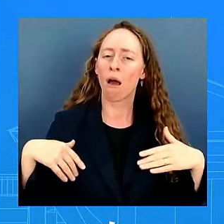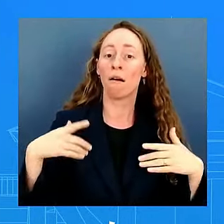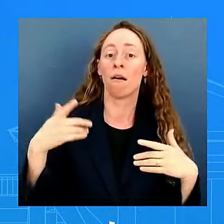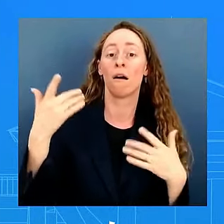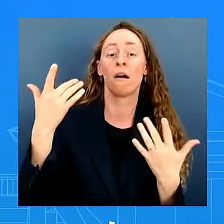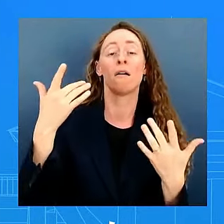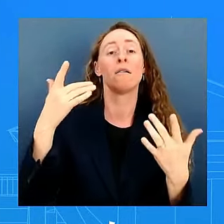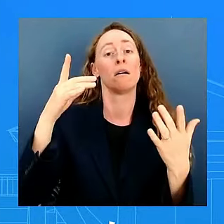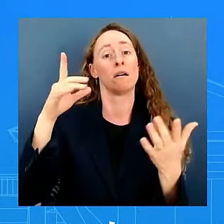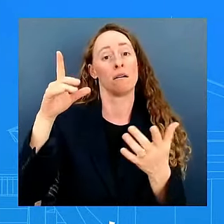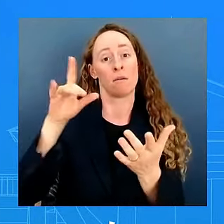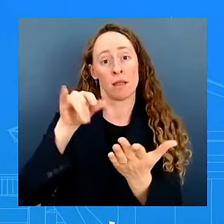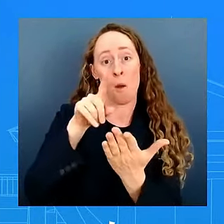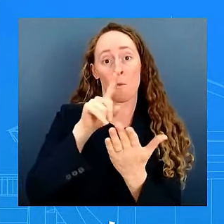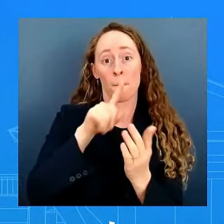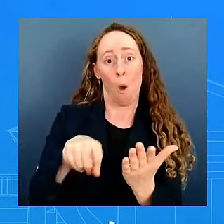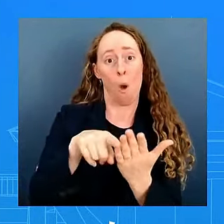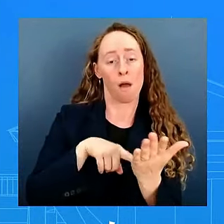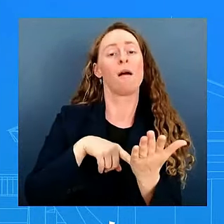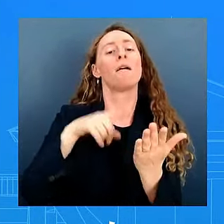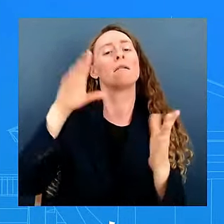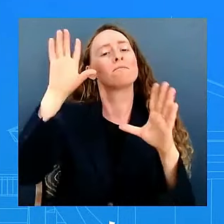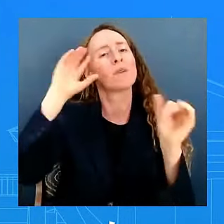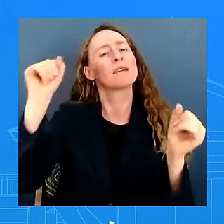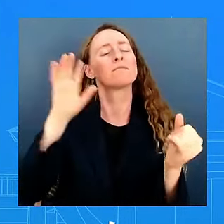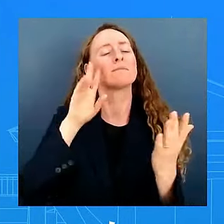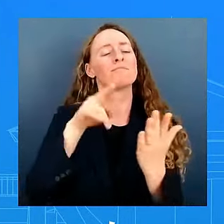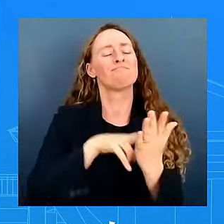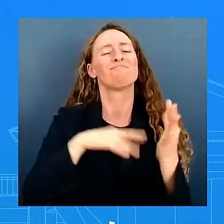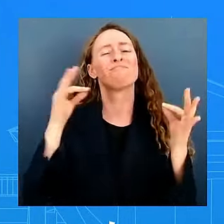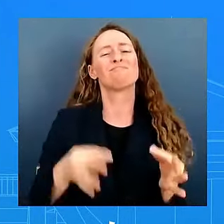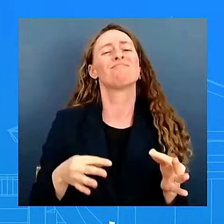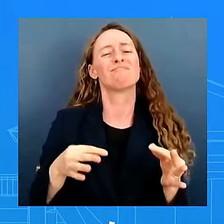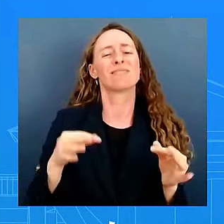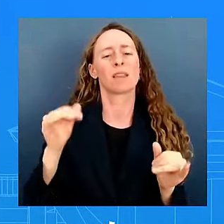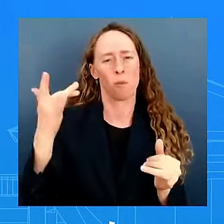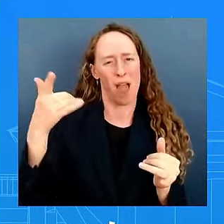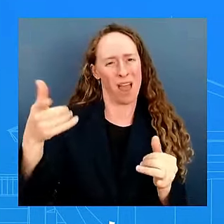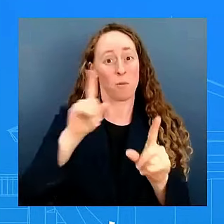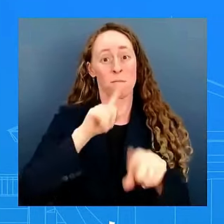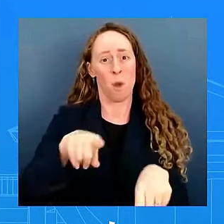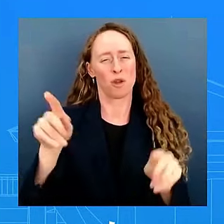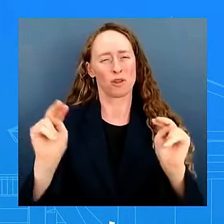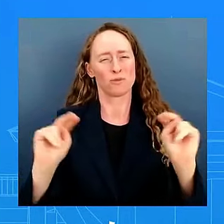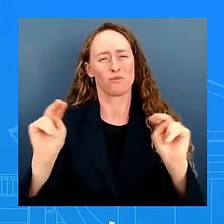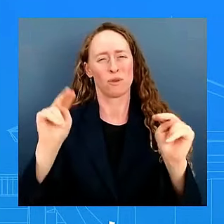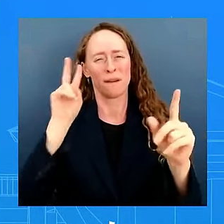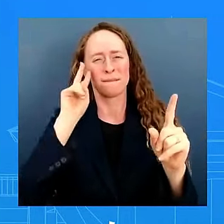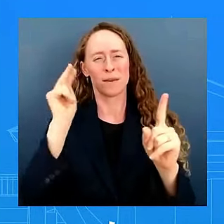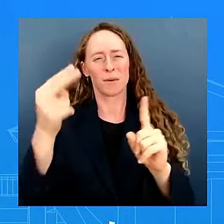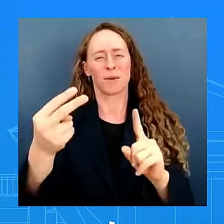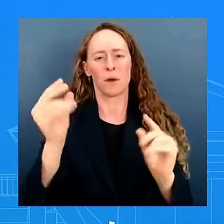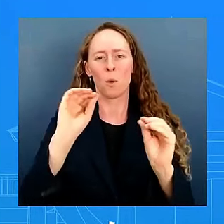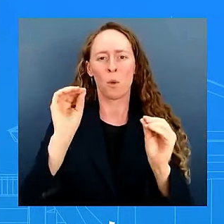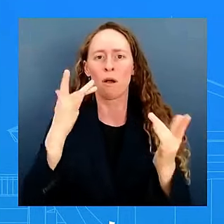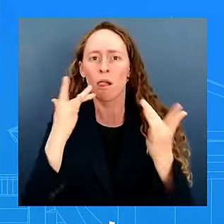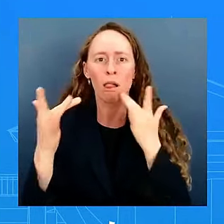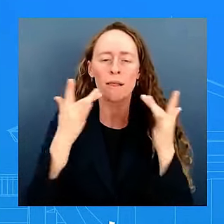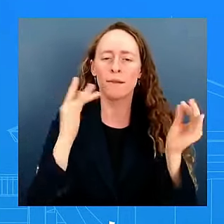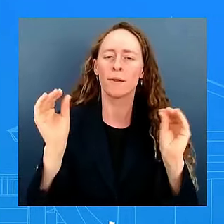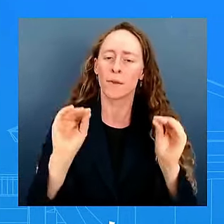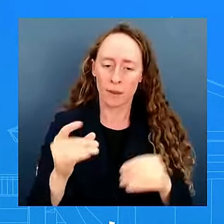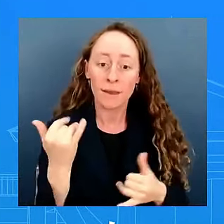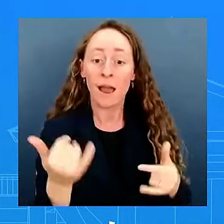and they're going to make those decisions um i believe last week the white house provided a statement that we have not received any